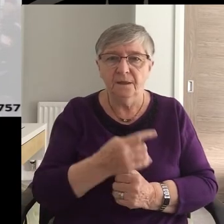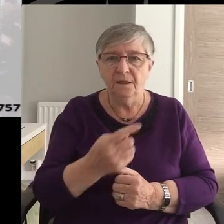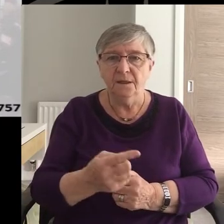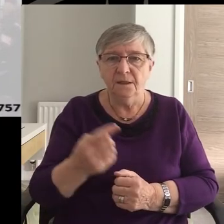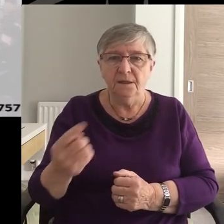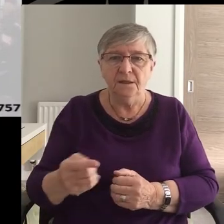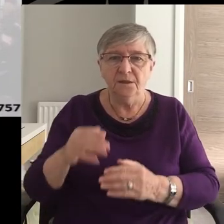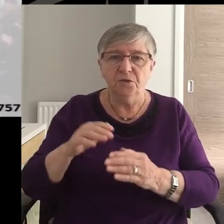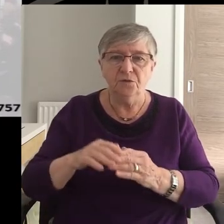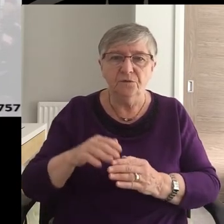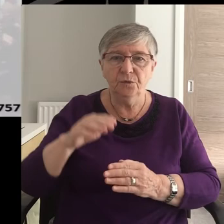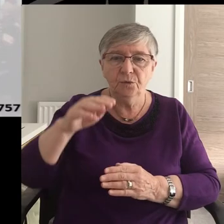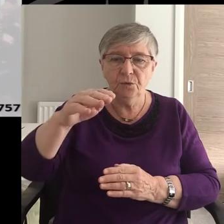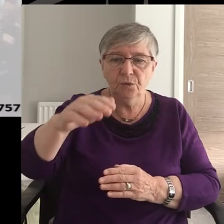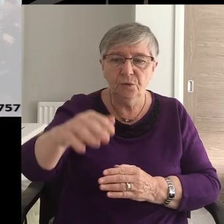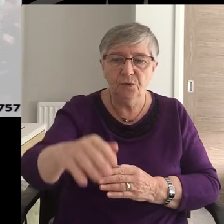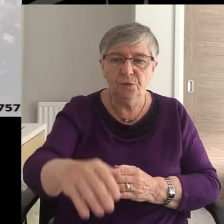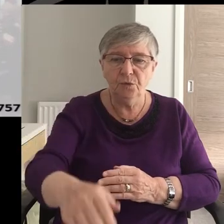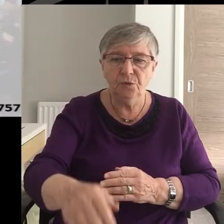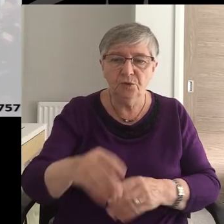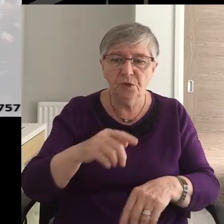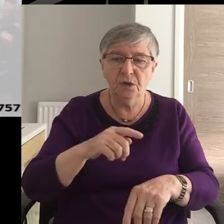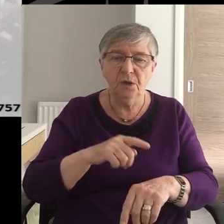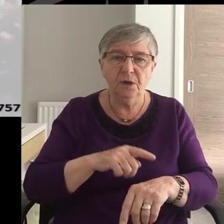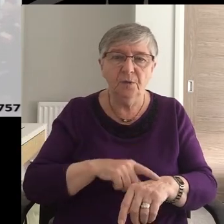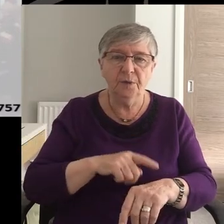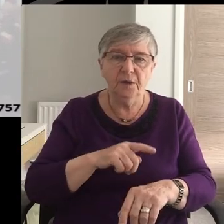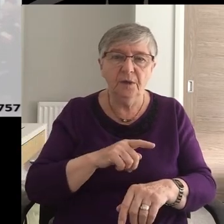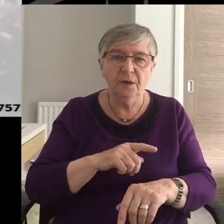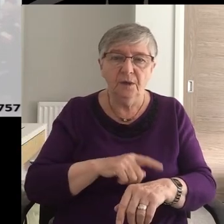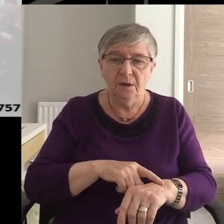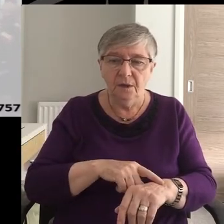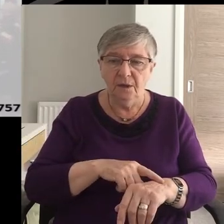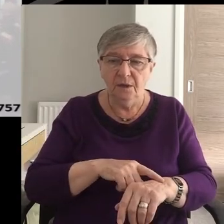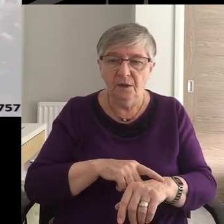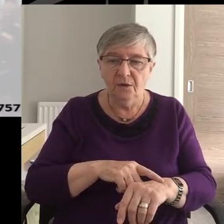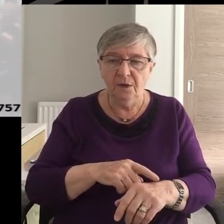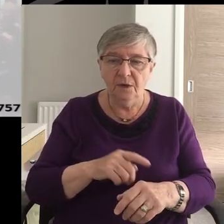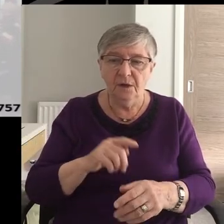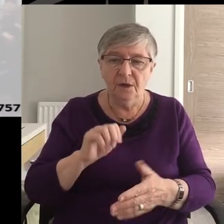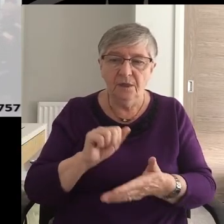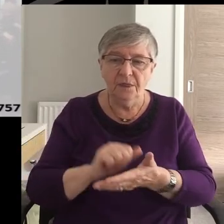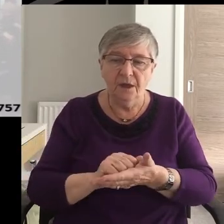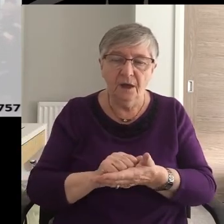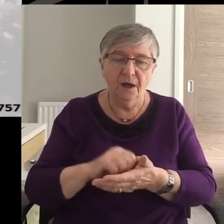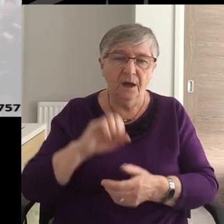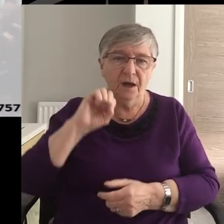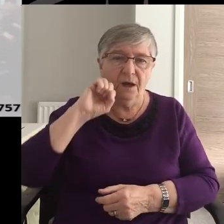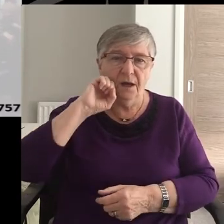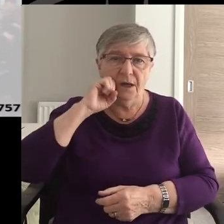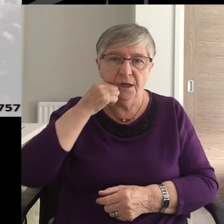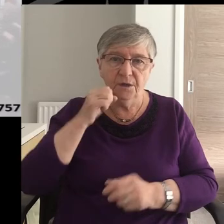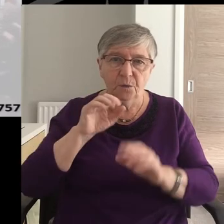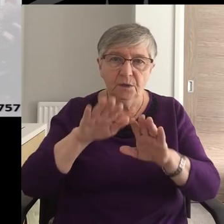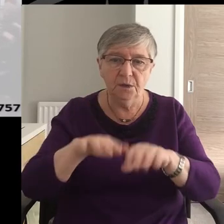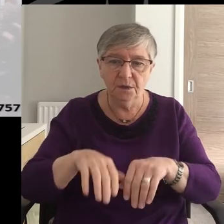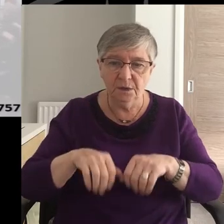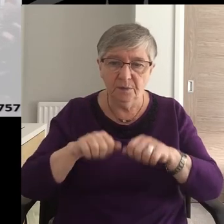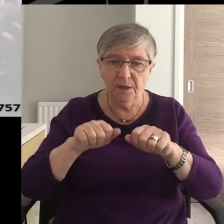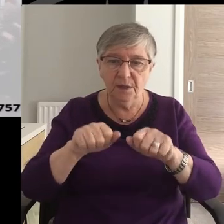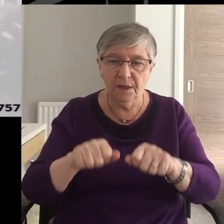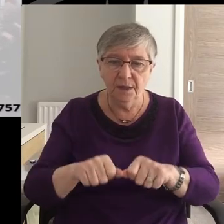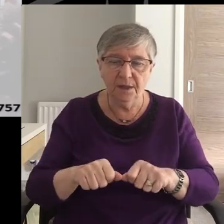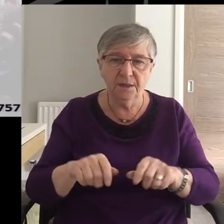He sure, sure, fear, and